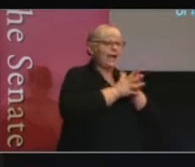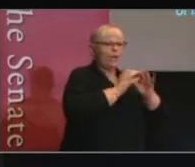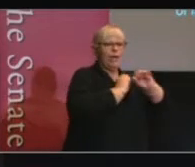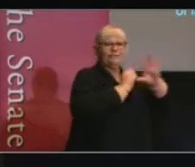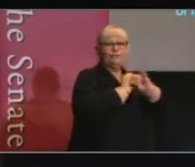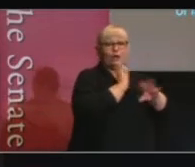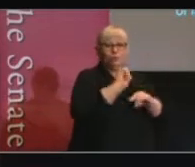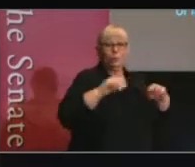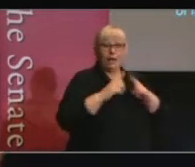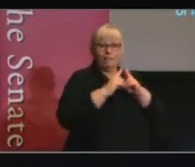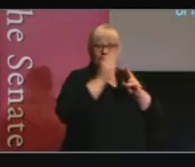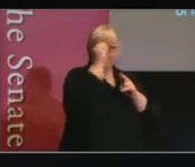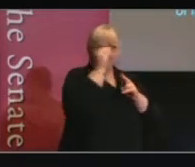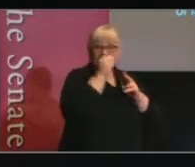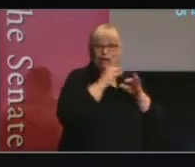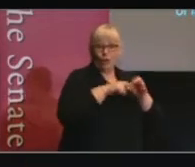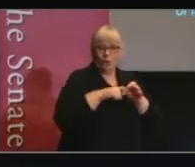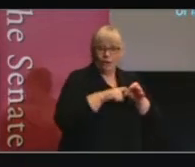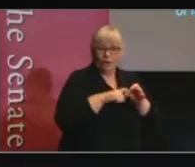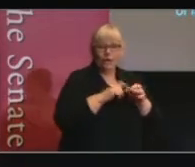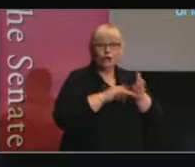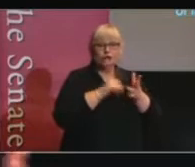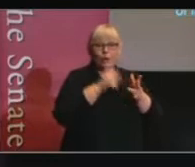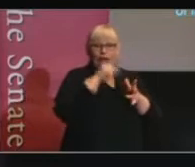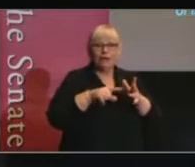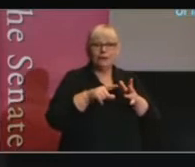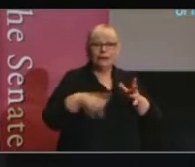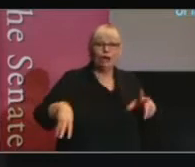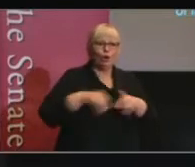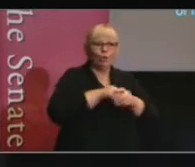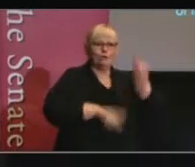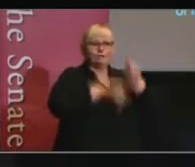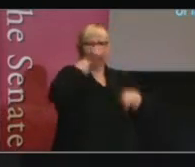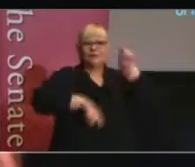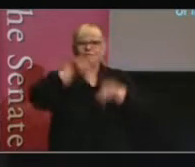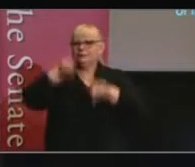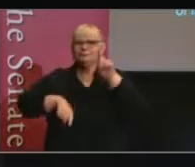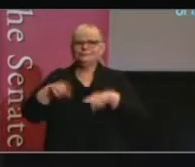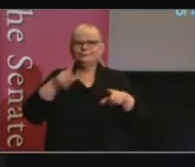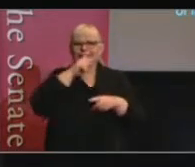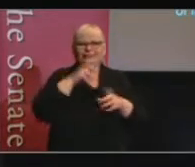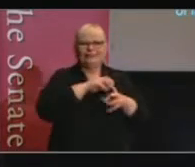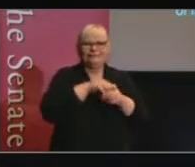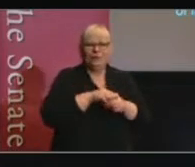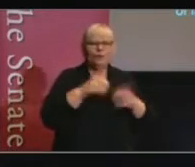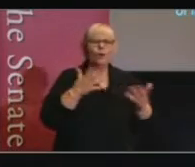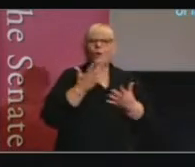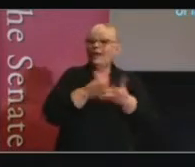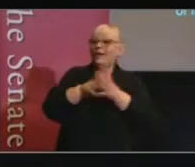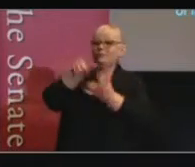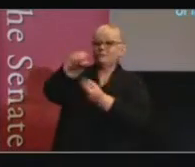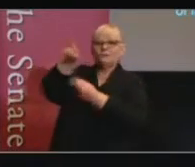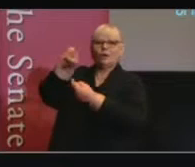committee inquiry in a way to improve diversity among stakeholders? Or how might you involve secondees